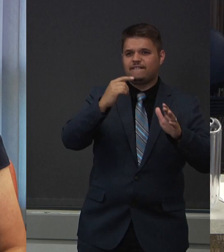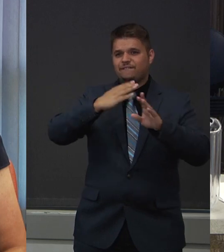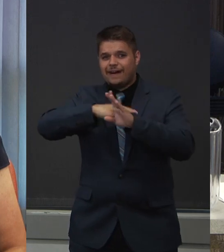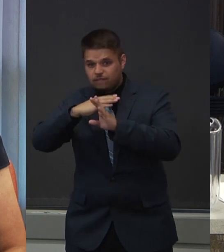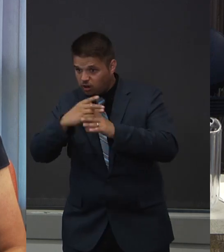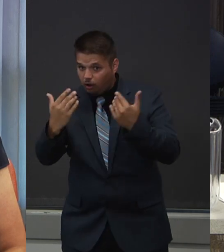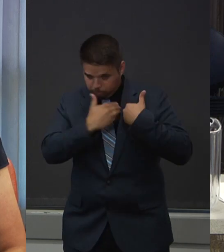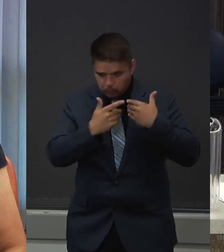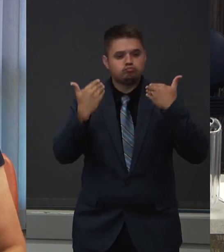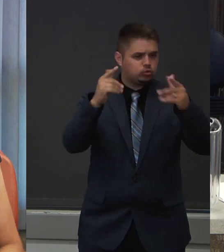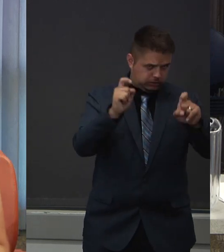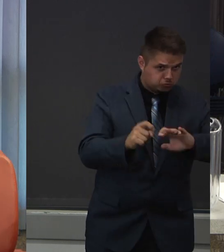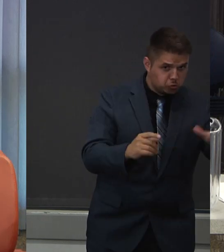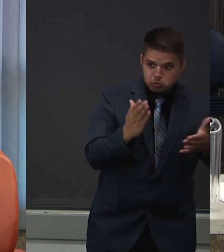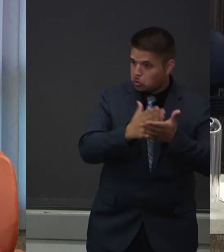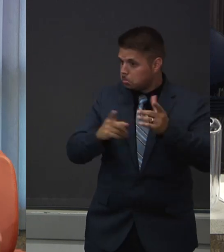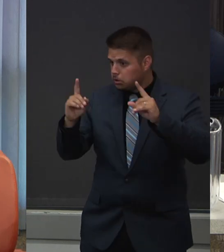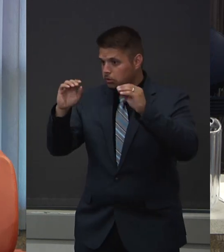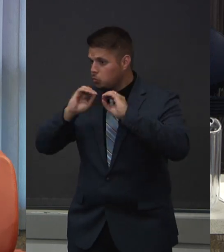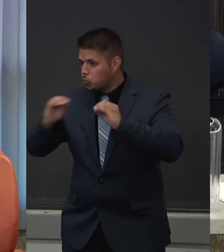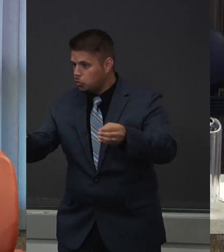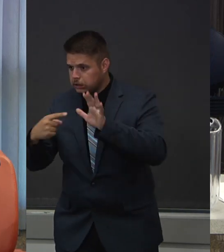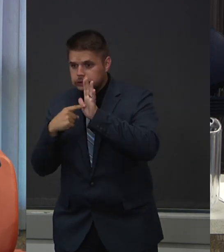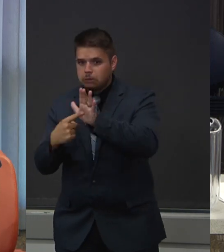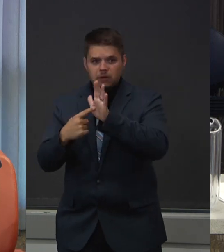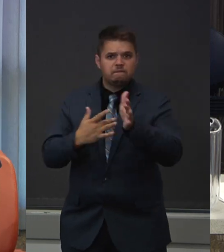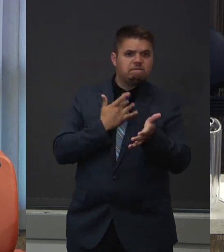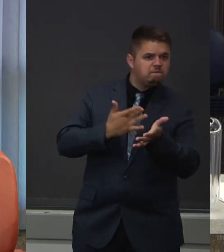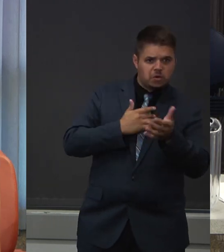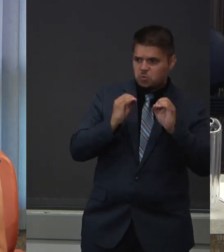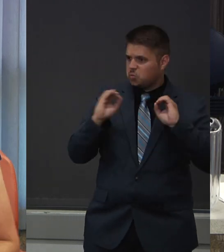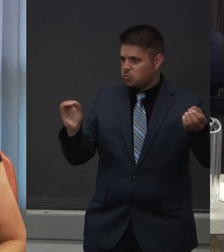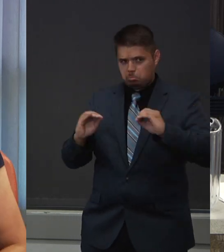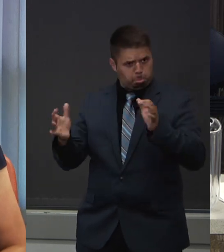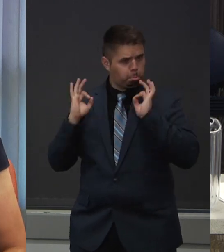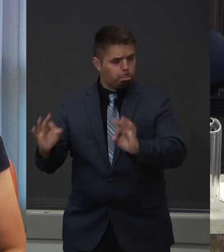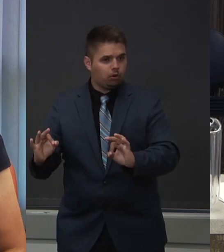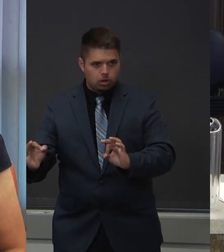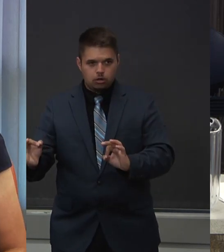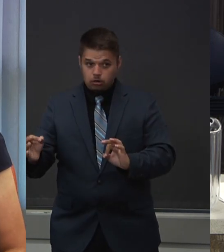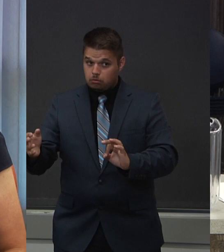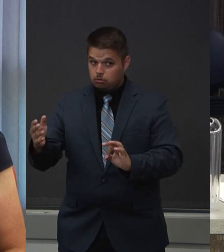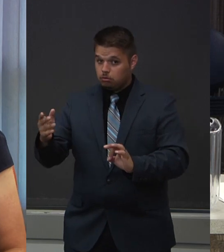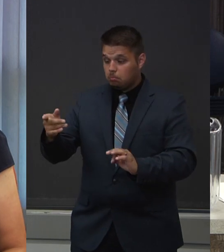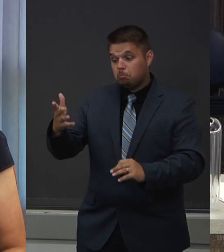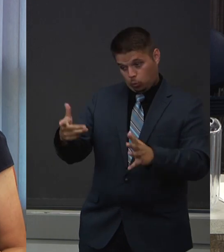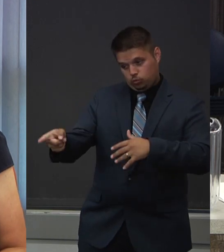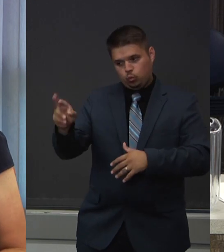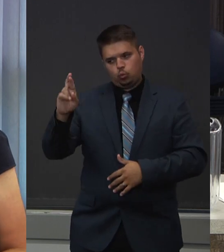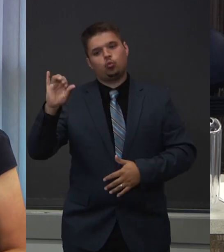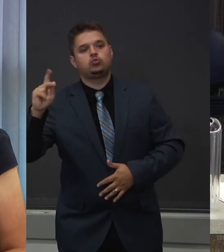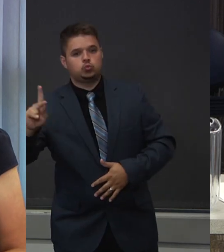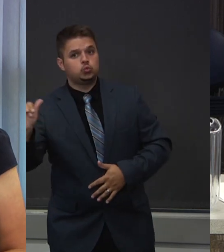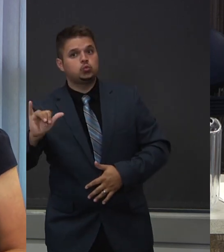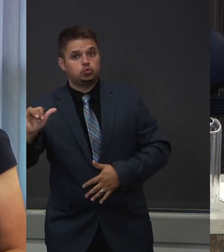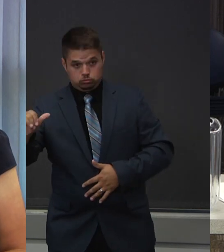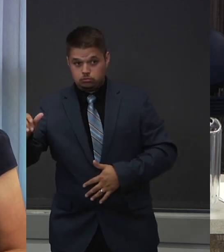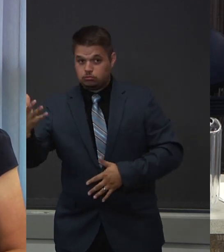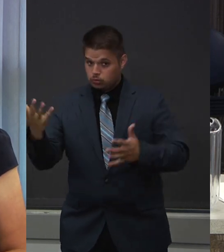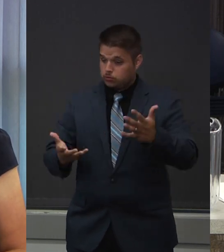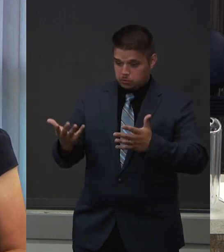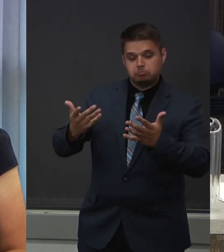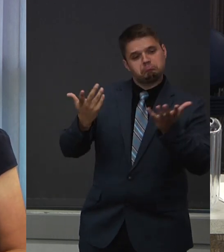asymptomatic people who are at an increased risk of COVID-19 to be tested. The increased risk